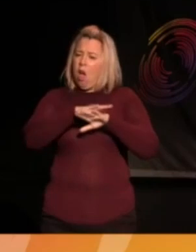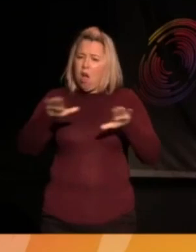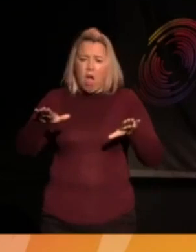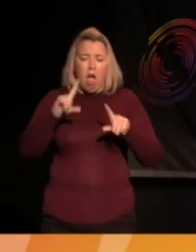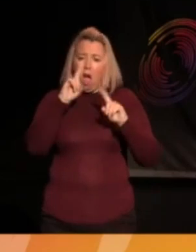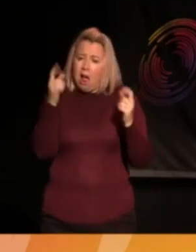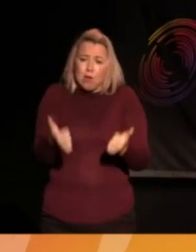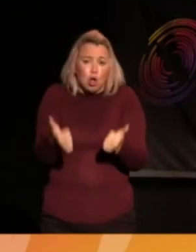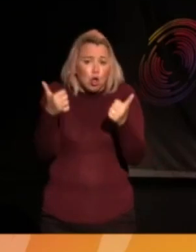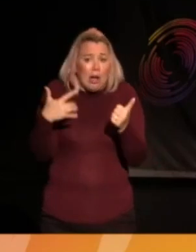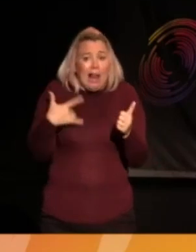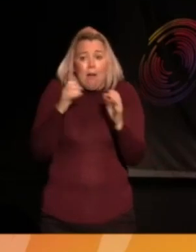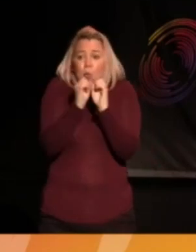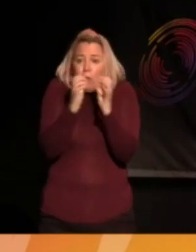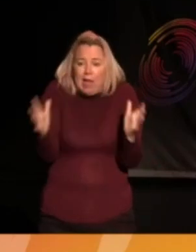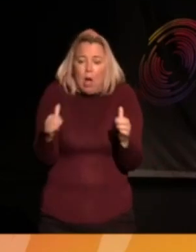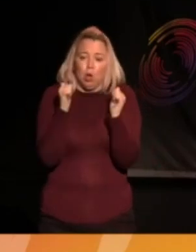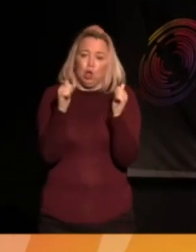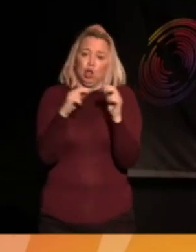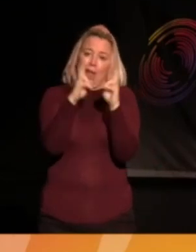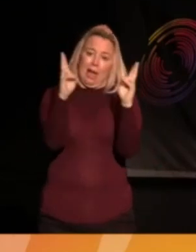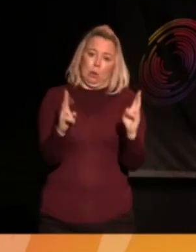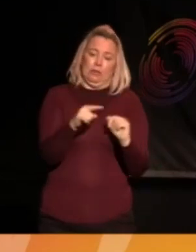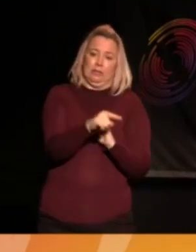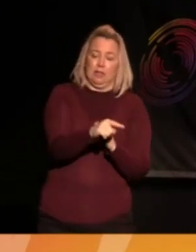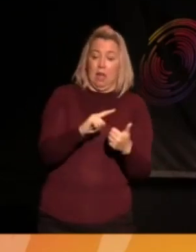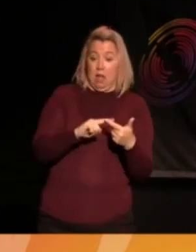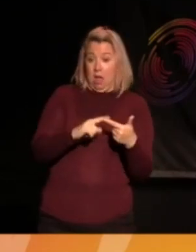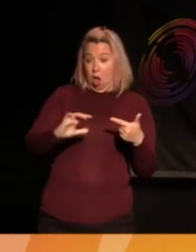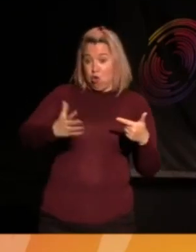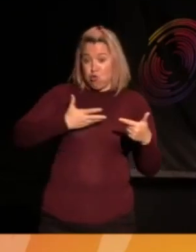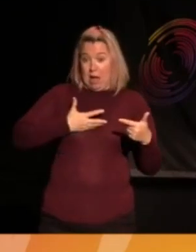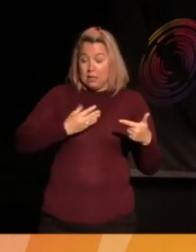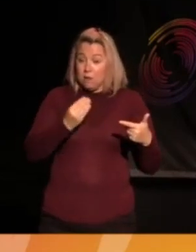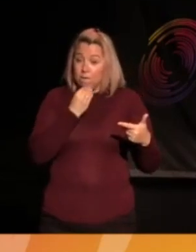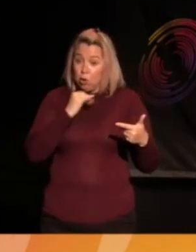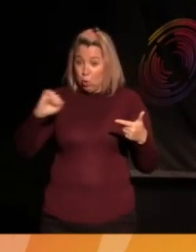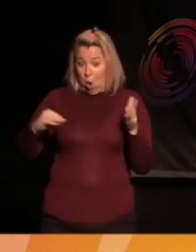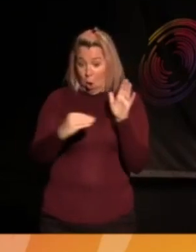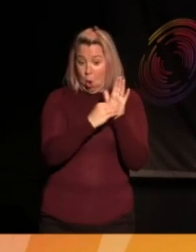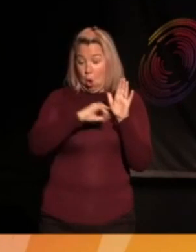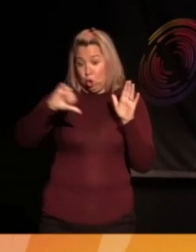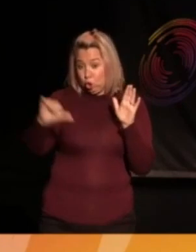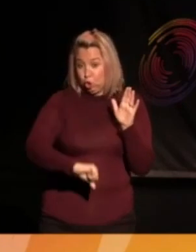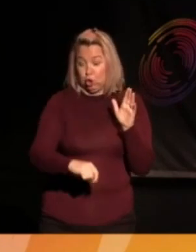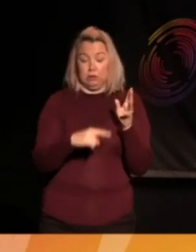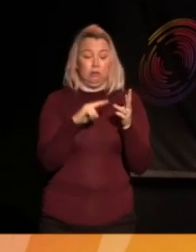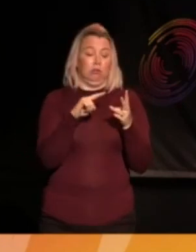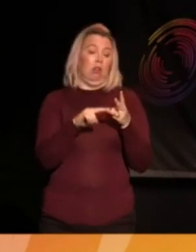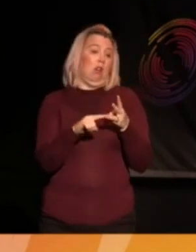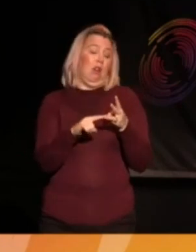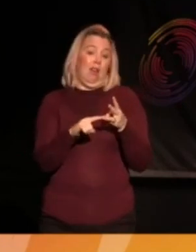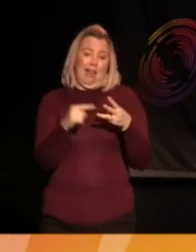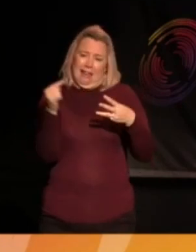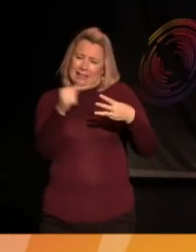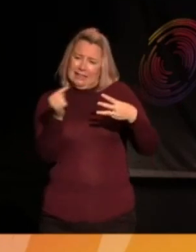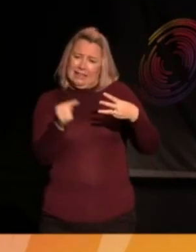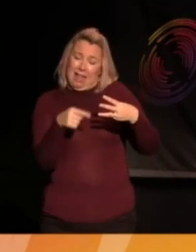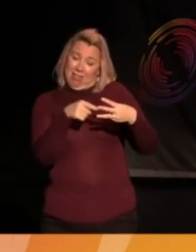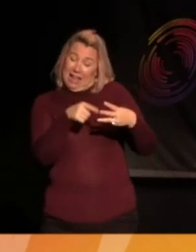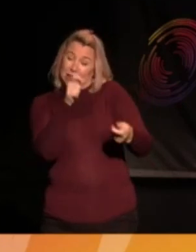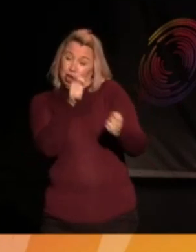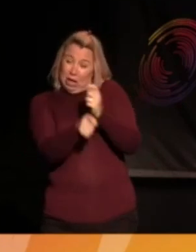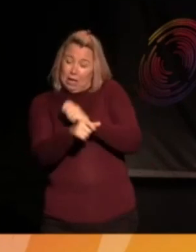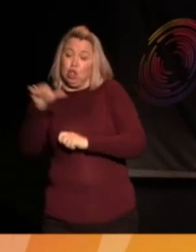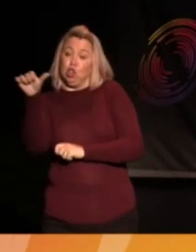good housing. Impossible. Right to food should be in law. You know, I just think this is the kind of change I